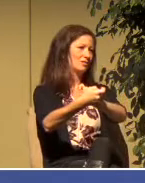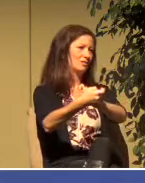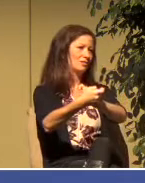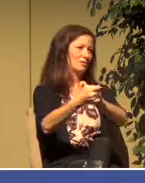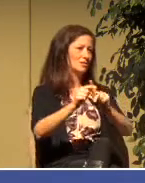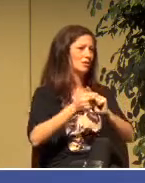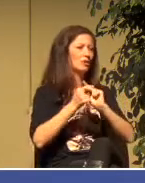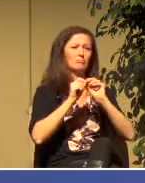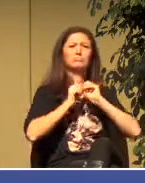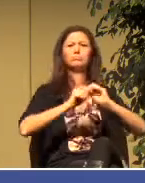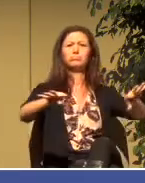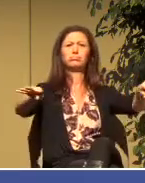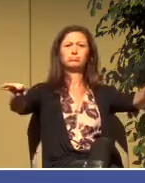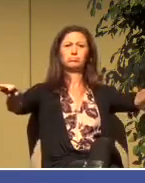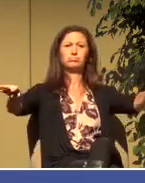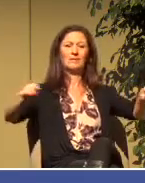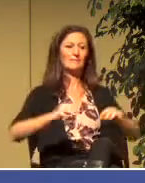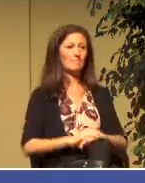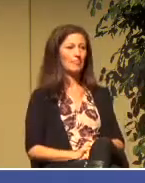This is my son